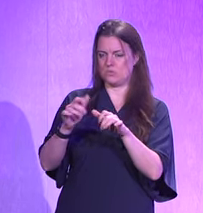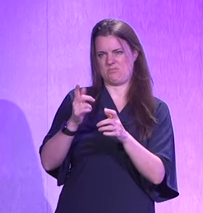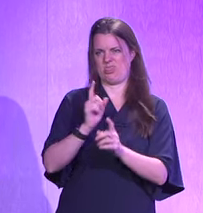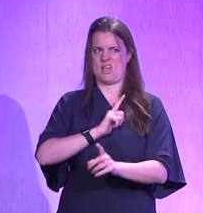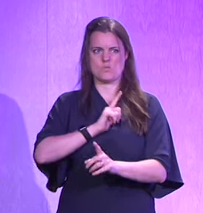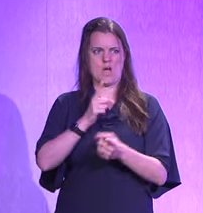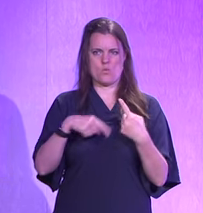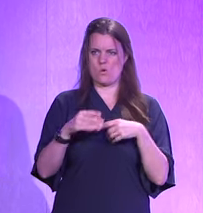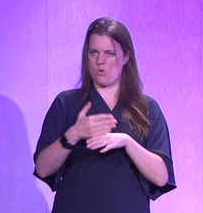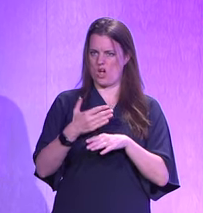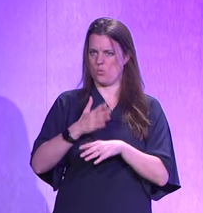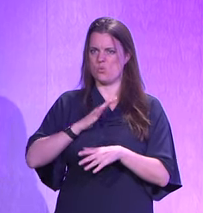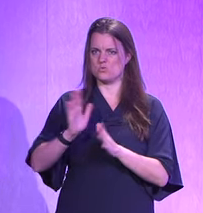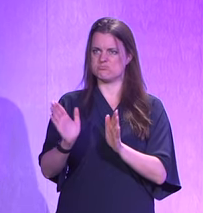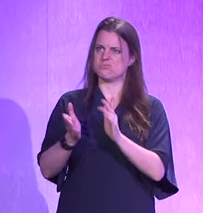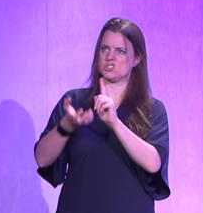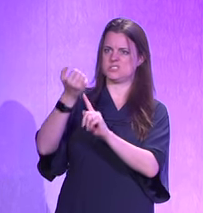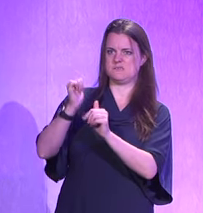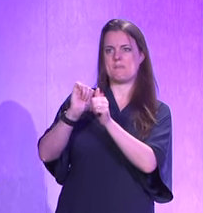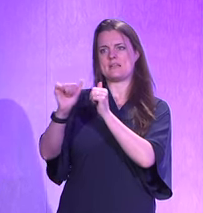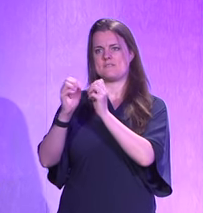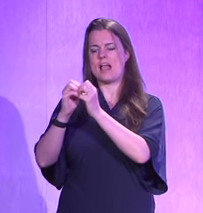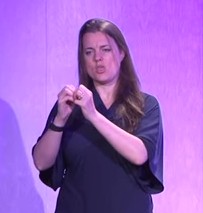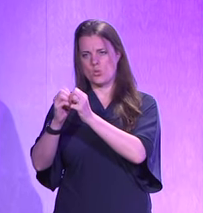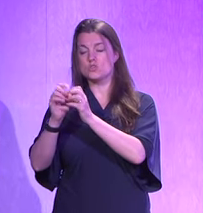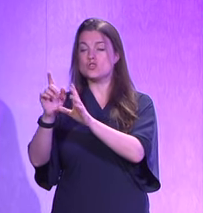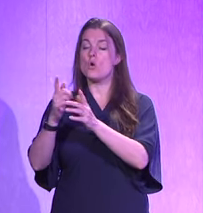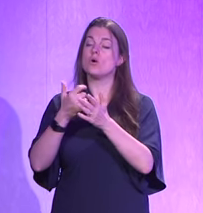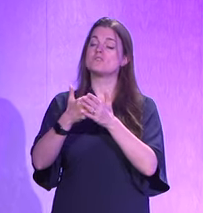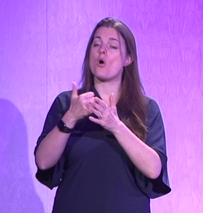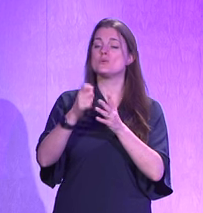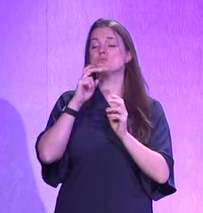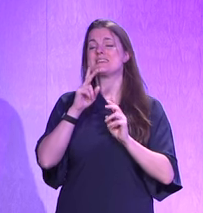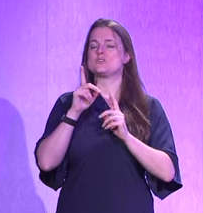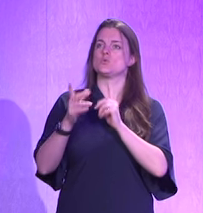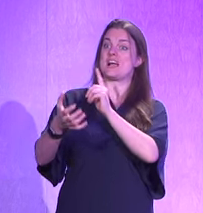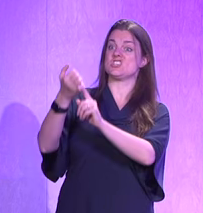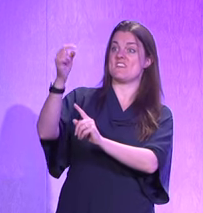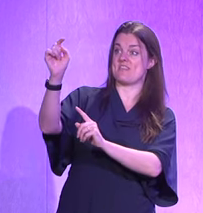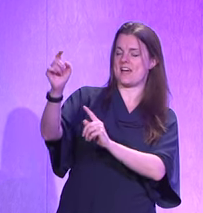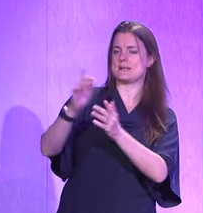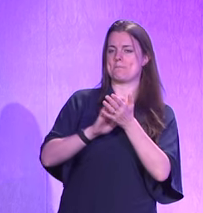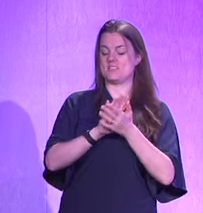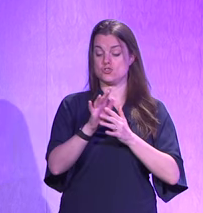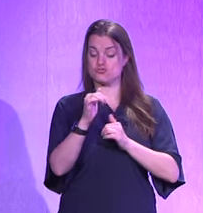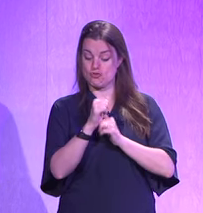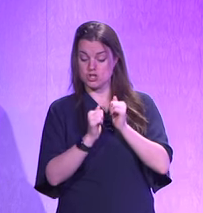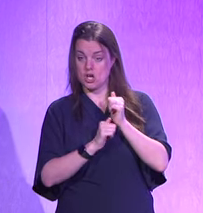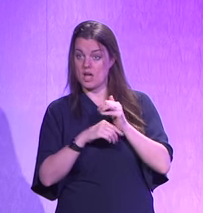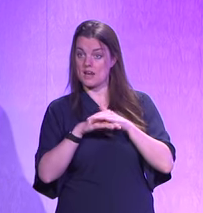We want to optimize value delivery. So it's common to find, in order to fulfill this, these